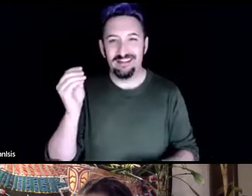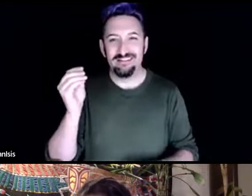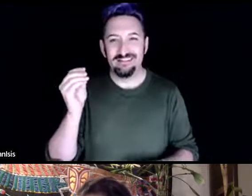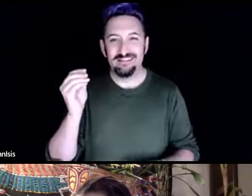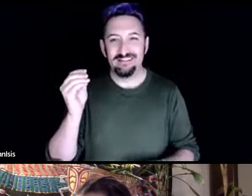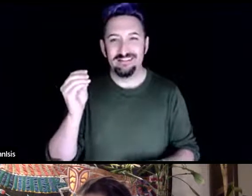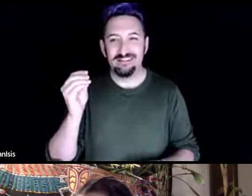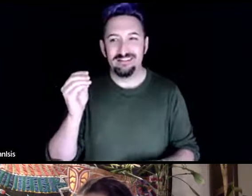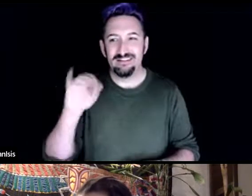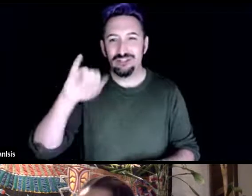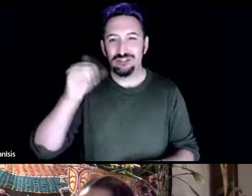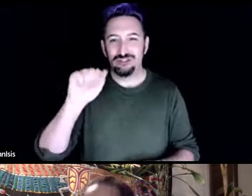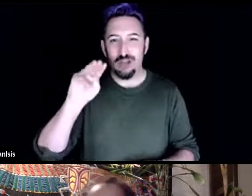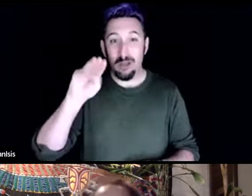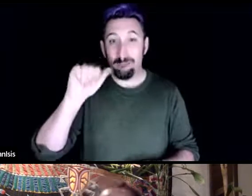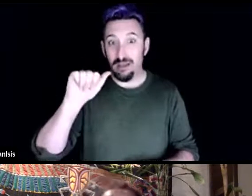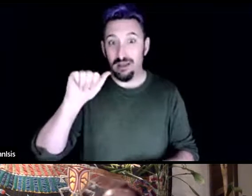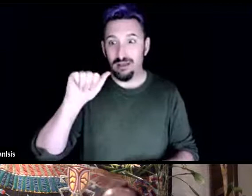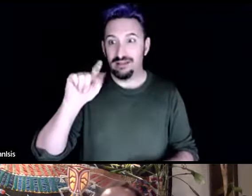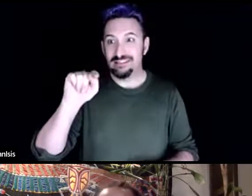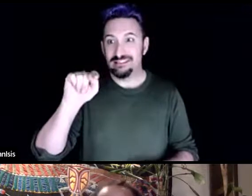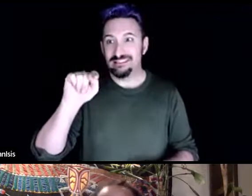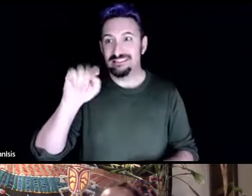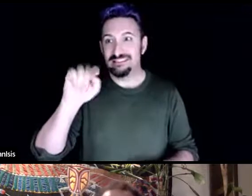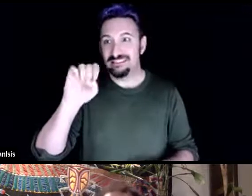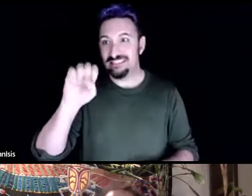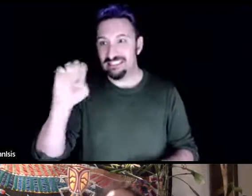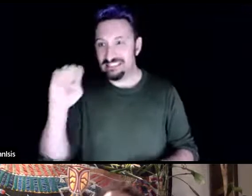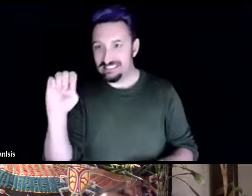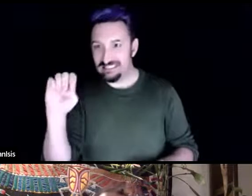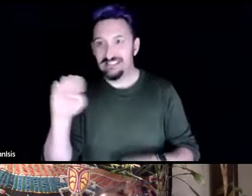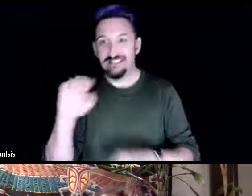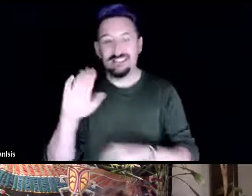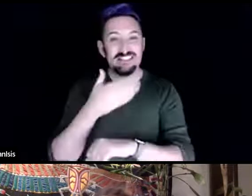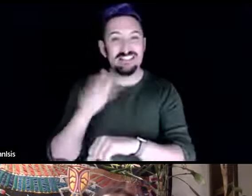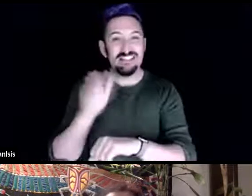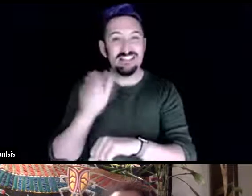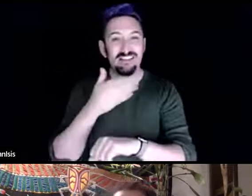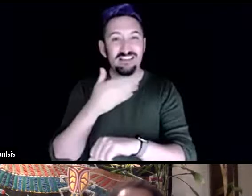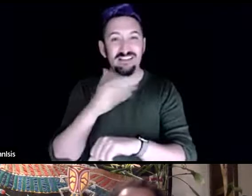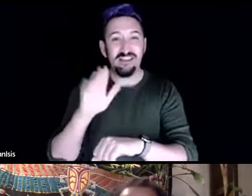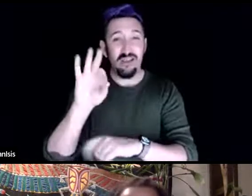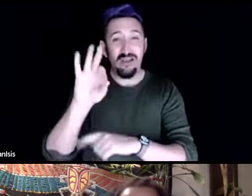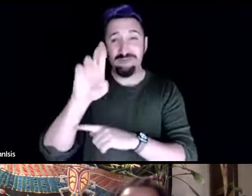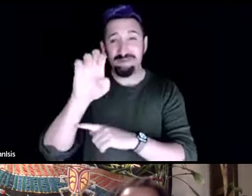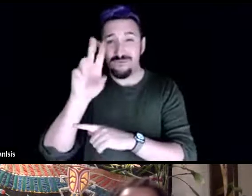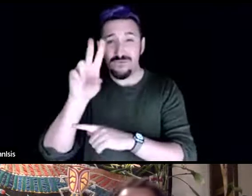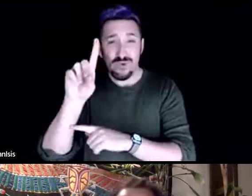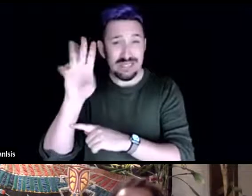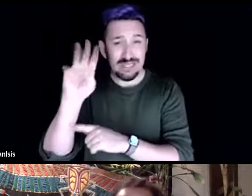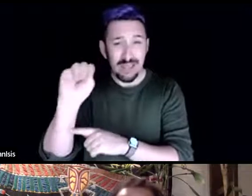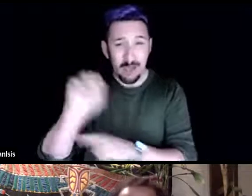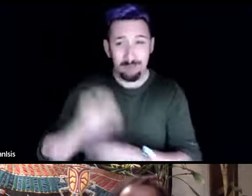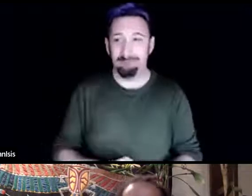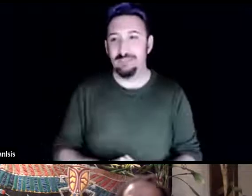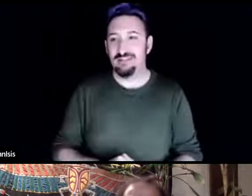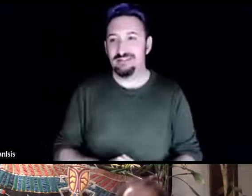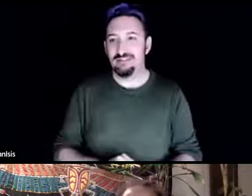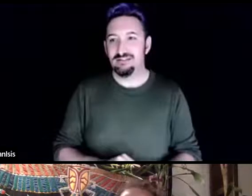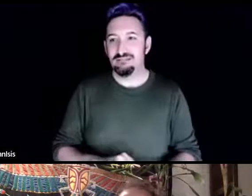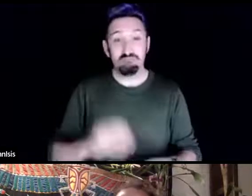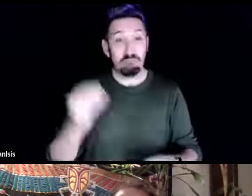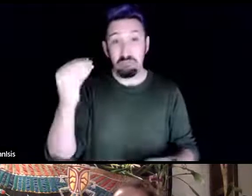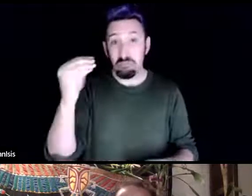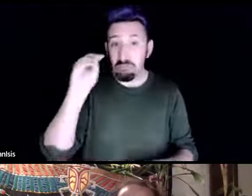singing freedom right yeah and we invite you to turn on your video if you want put it in